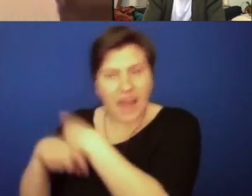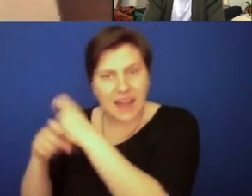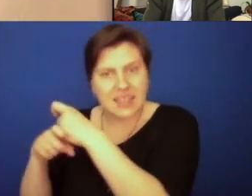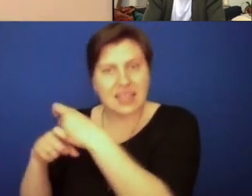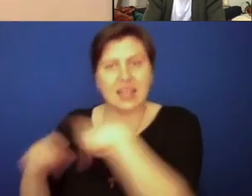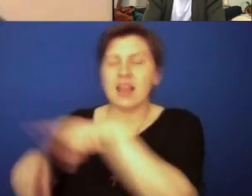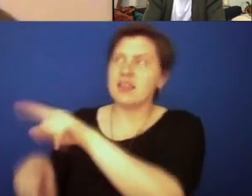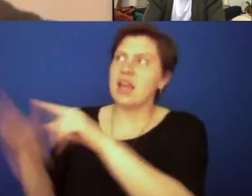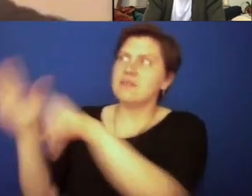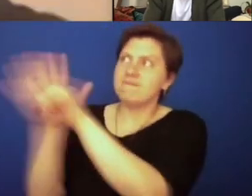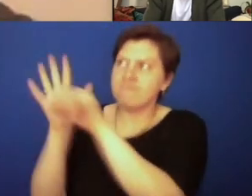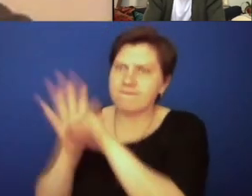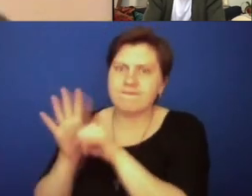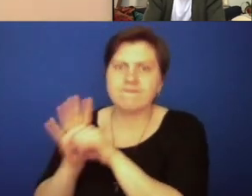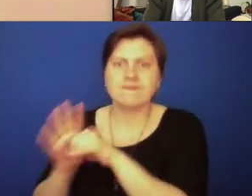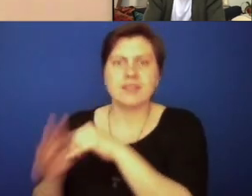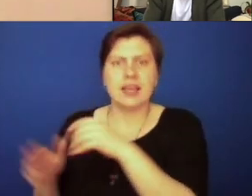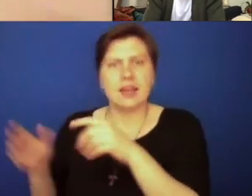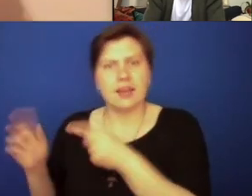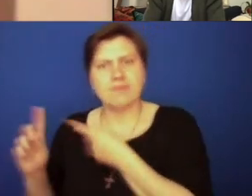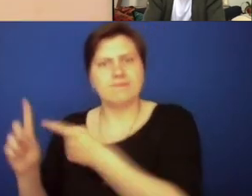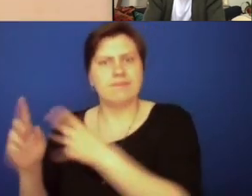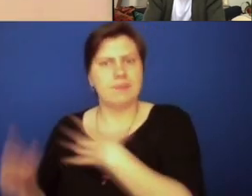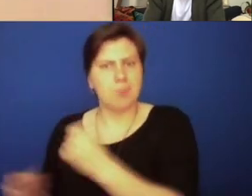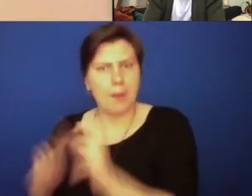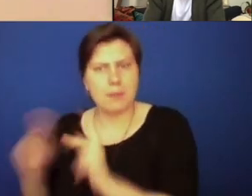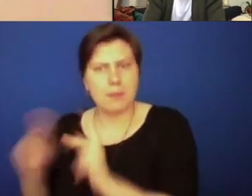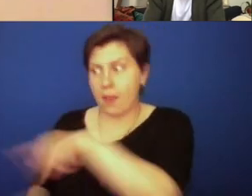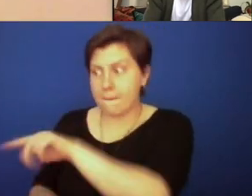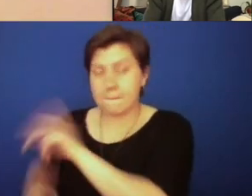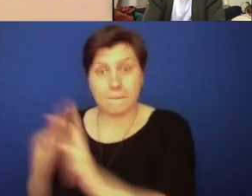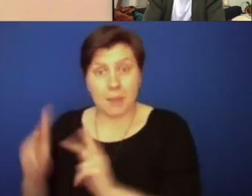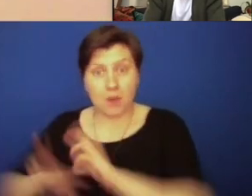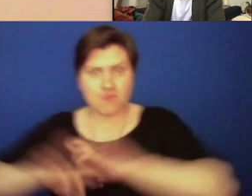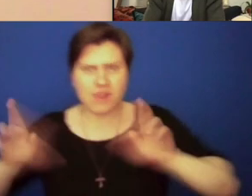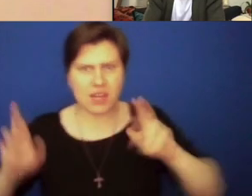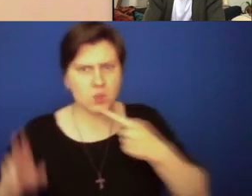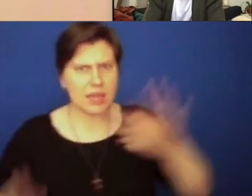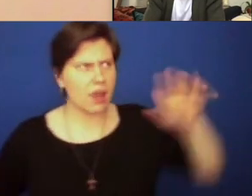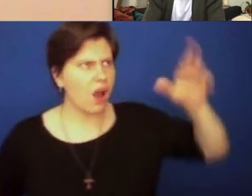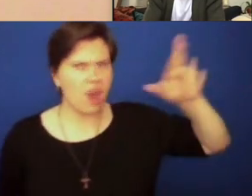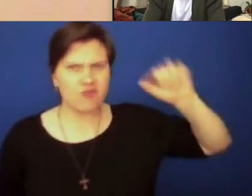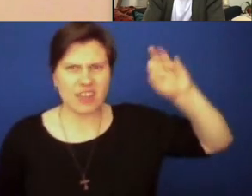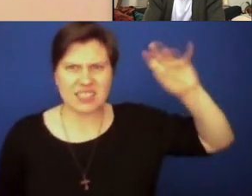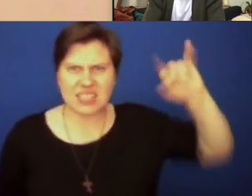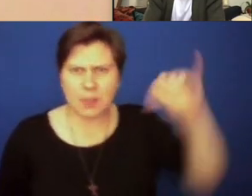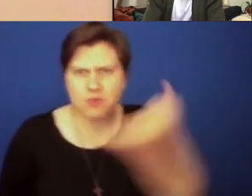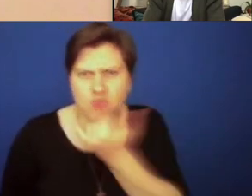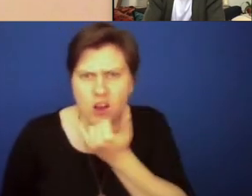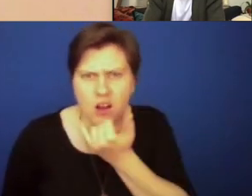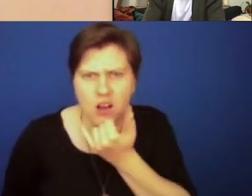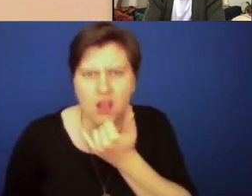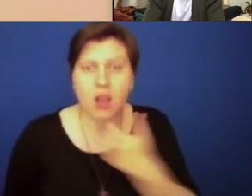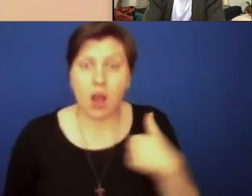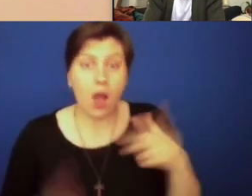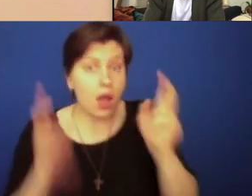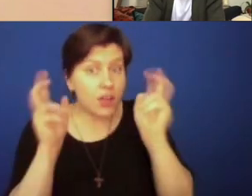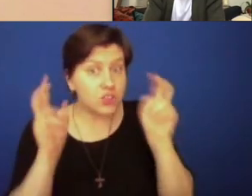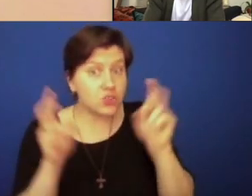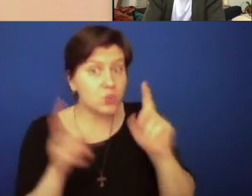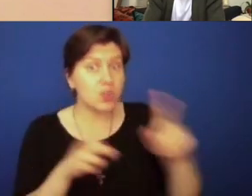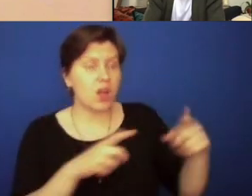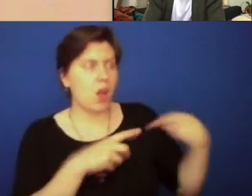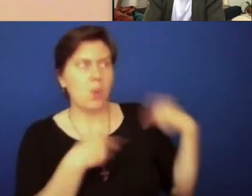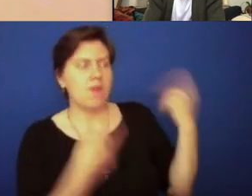white people at Catholic institutions, people who come forward to say that racism is wrong. The issue is, we have